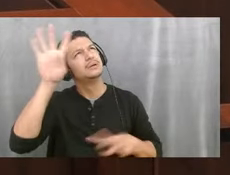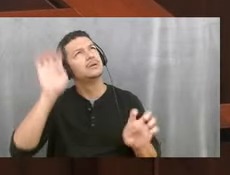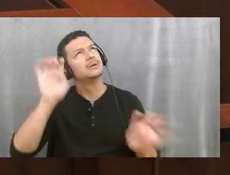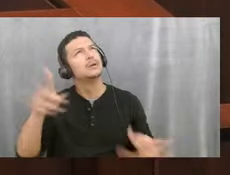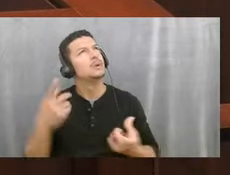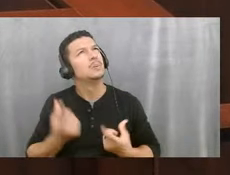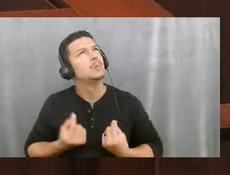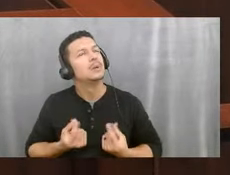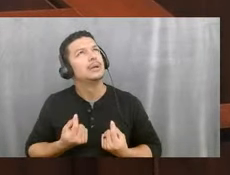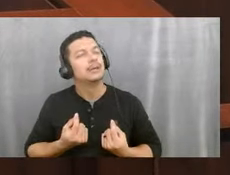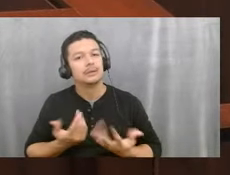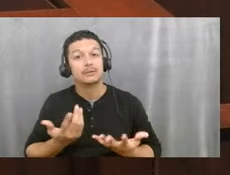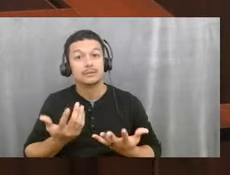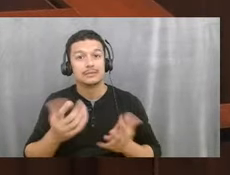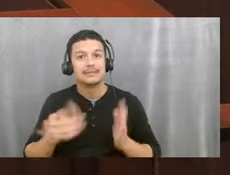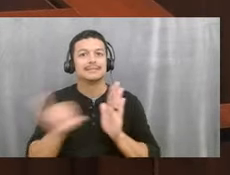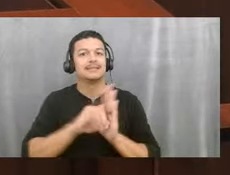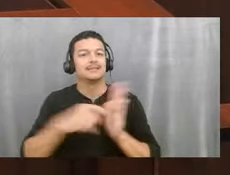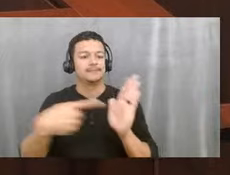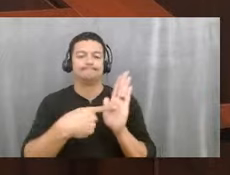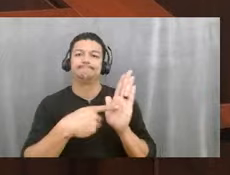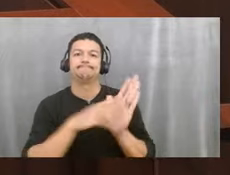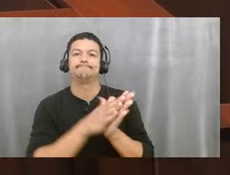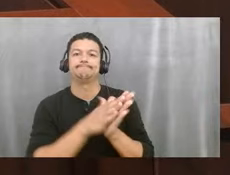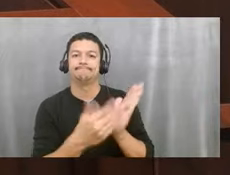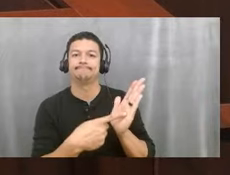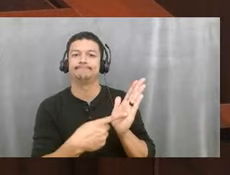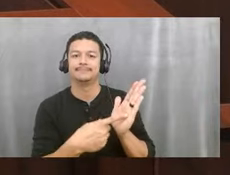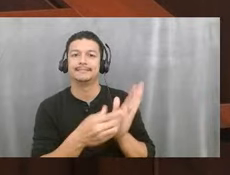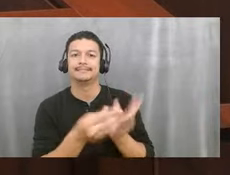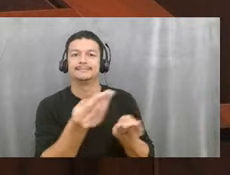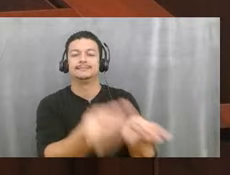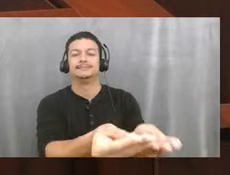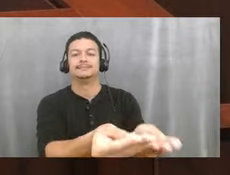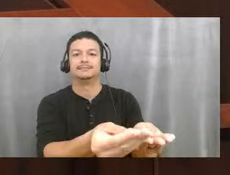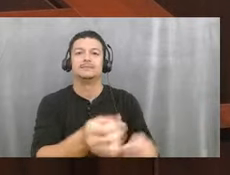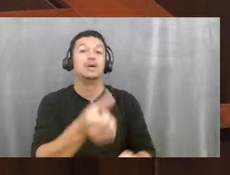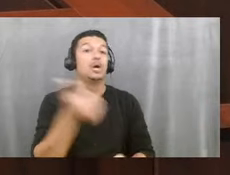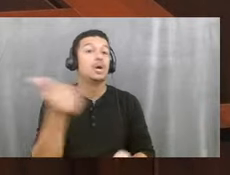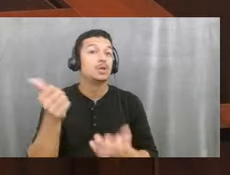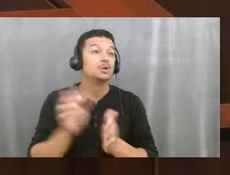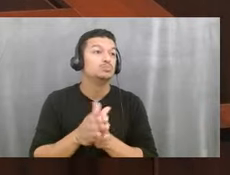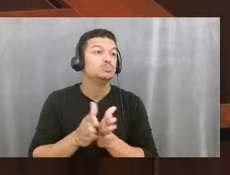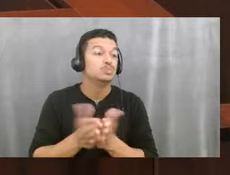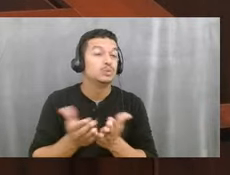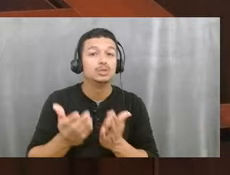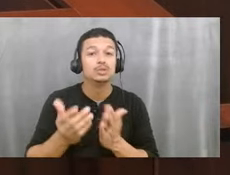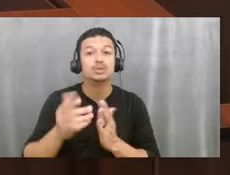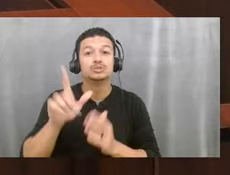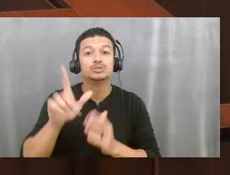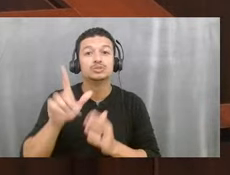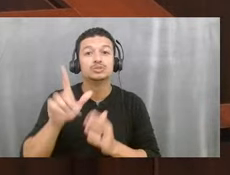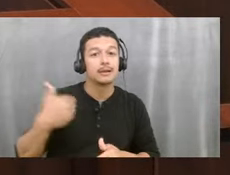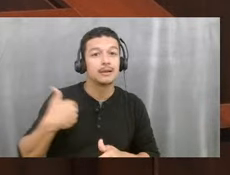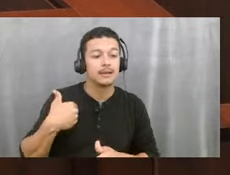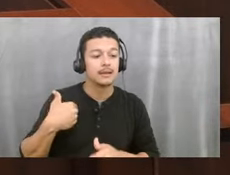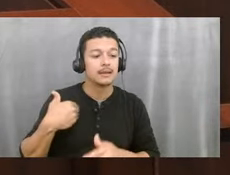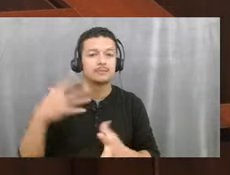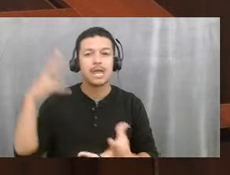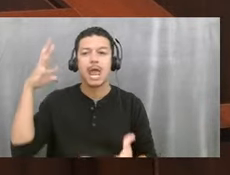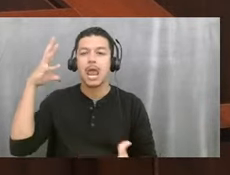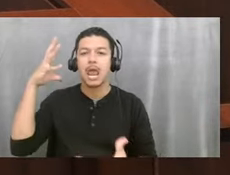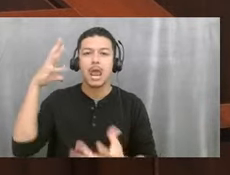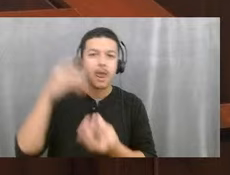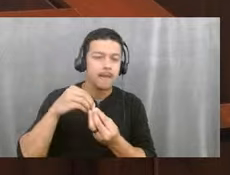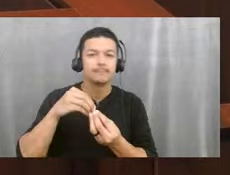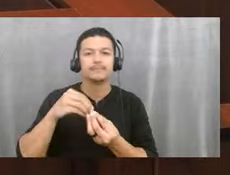city is identified in that plan. We're identifying additional literature that the CRA has, our library has. So we're trying to combine all that right now and have